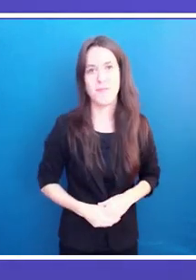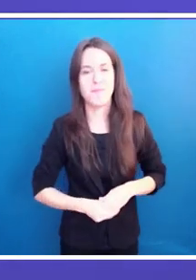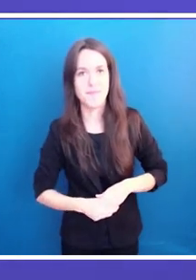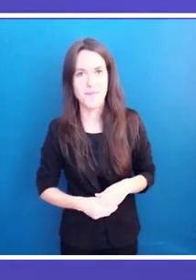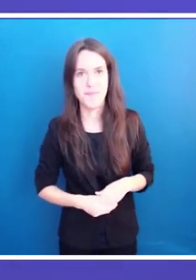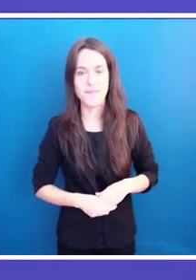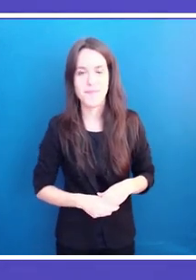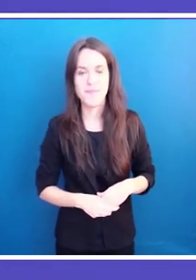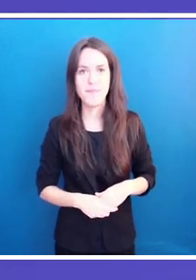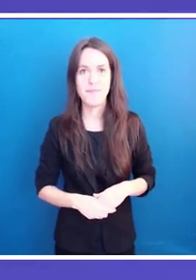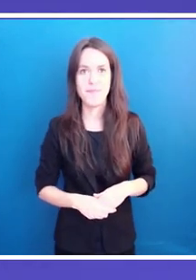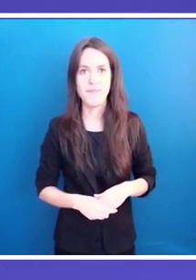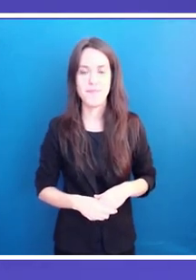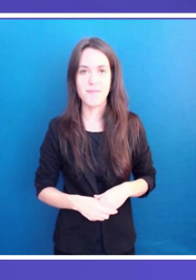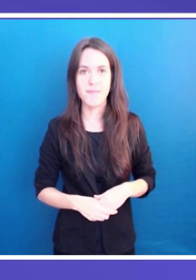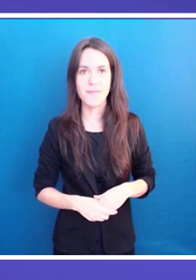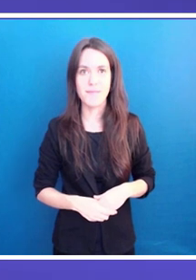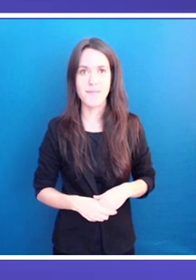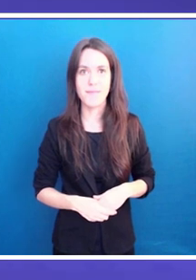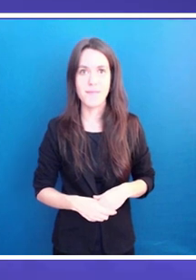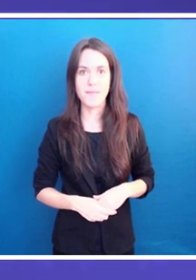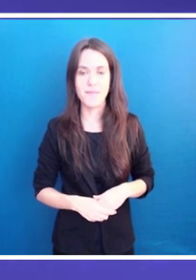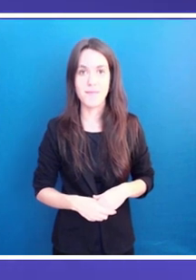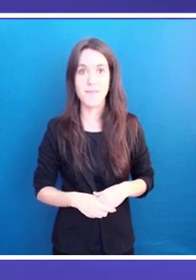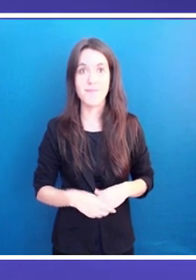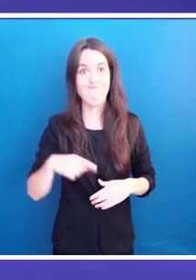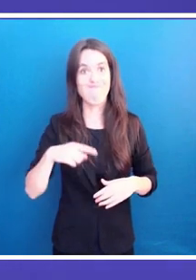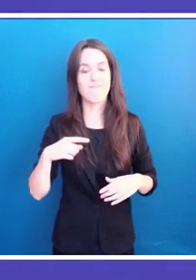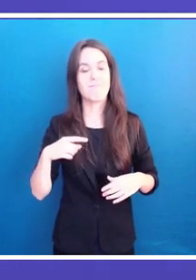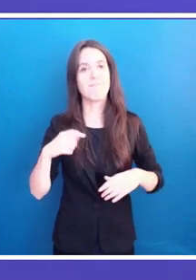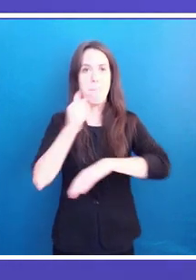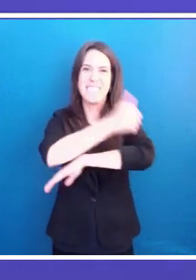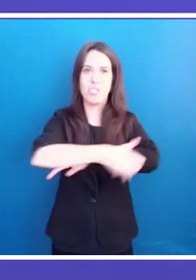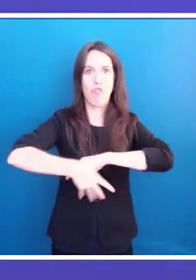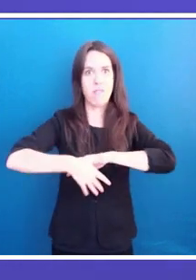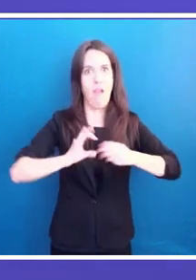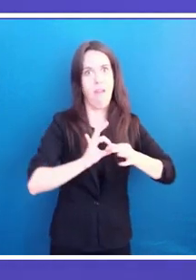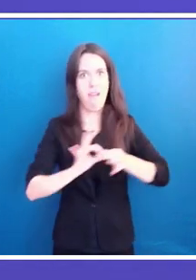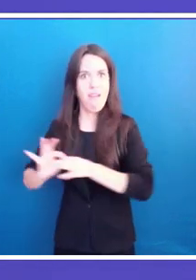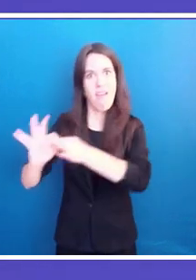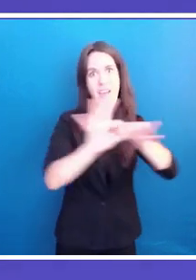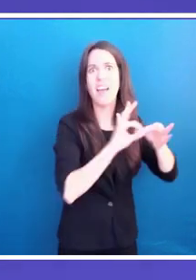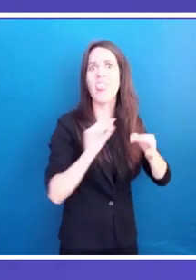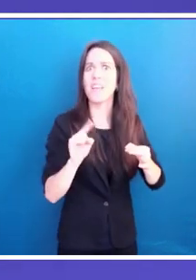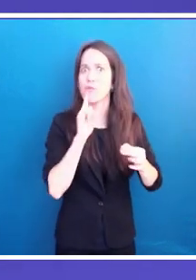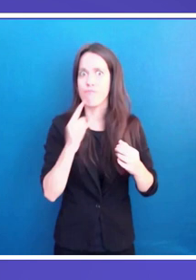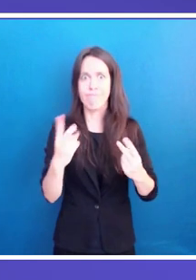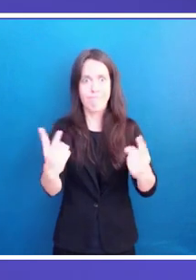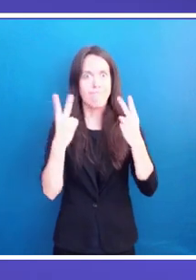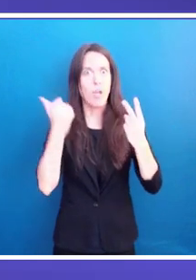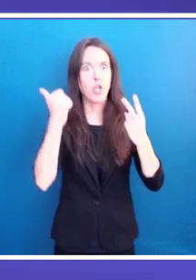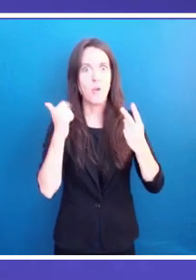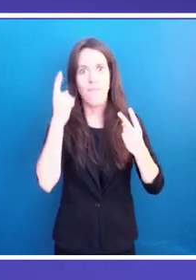We know that the union for the Mediterranean is always a very good framework to promote all these initiatives in the